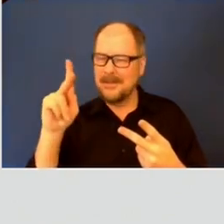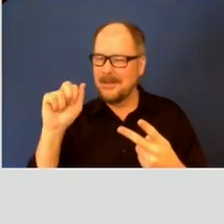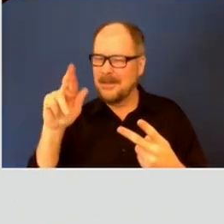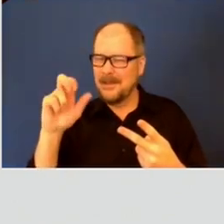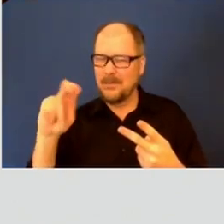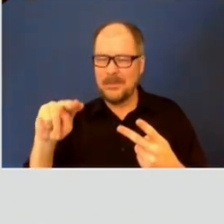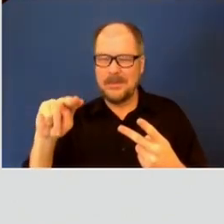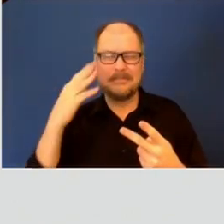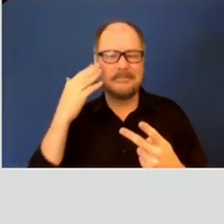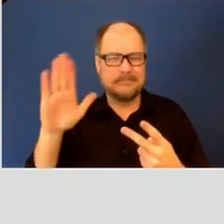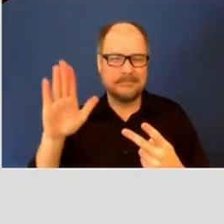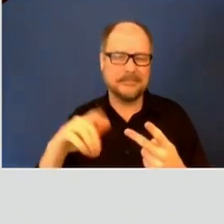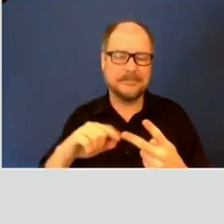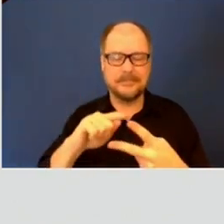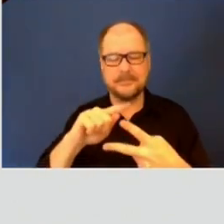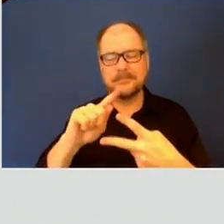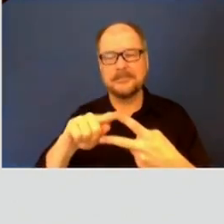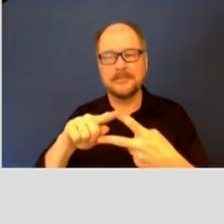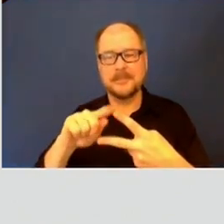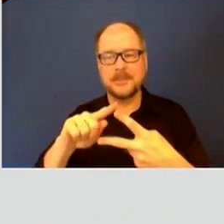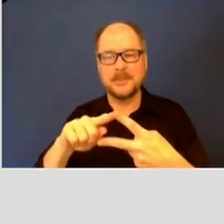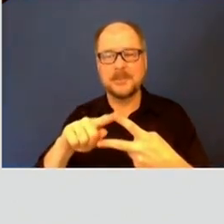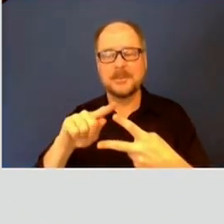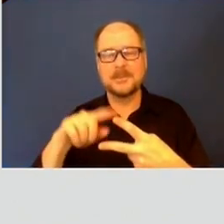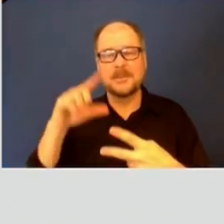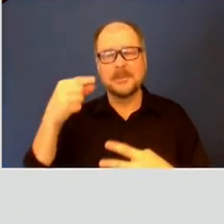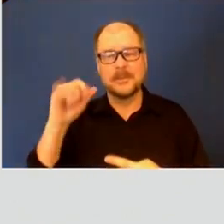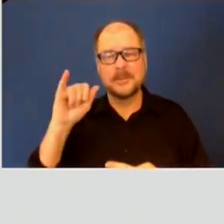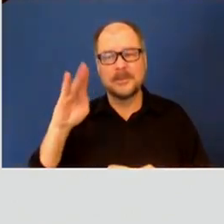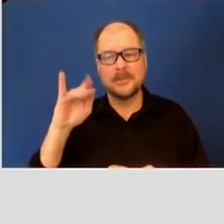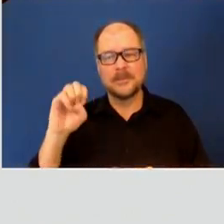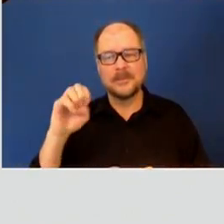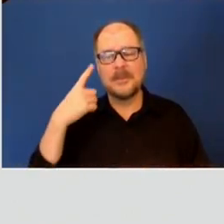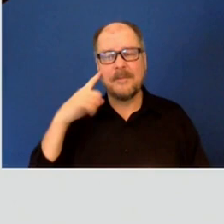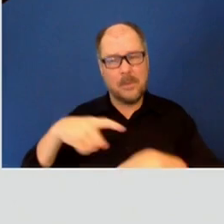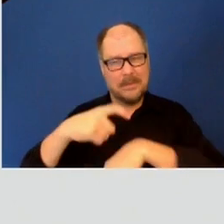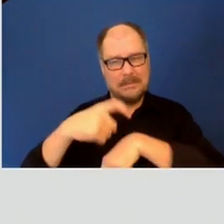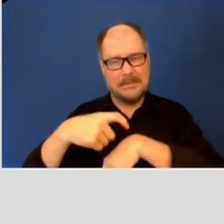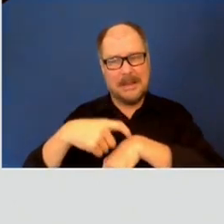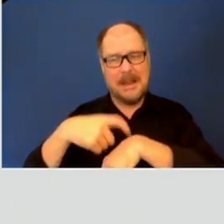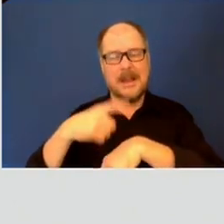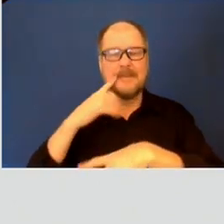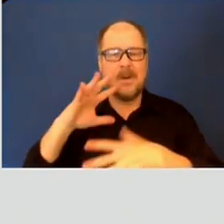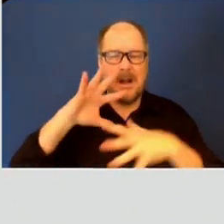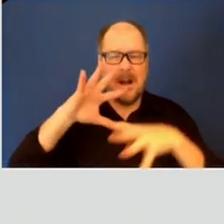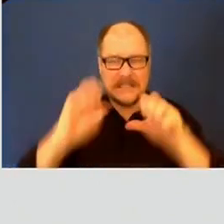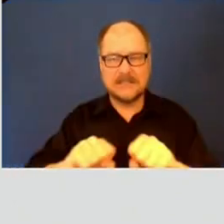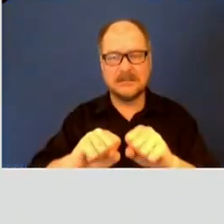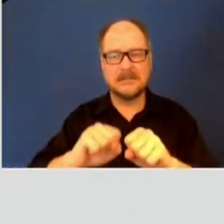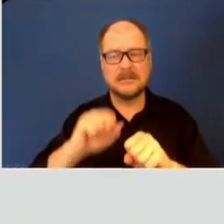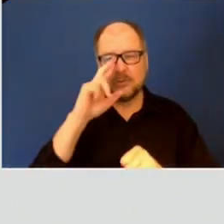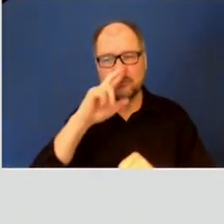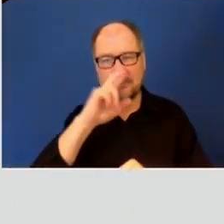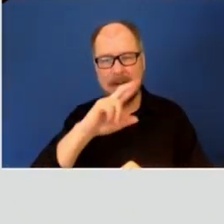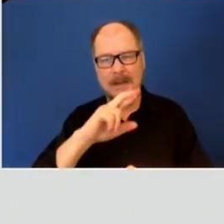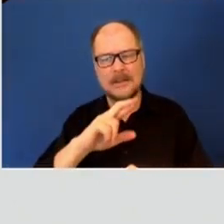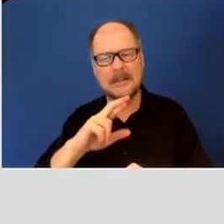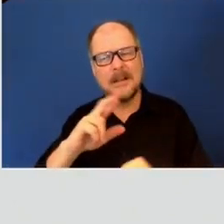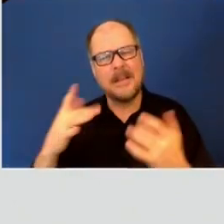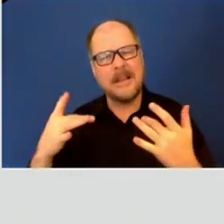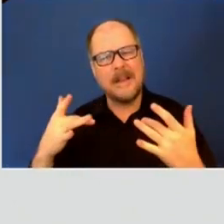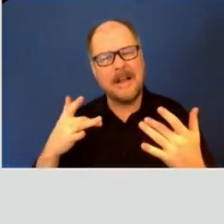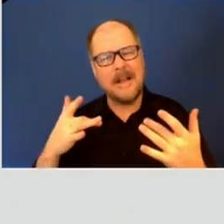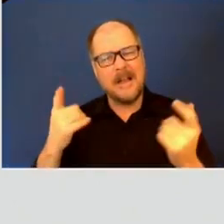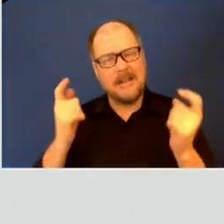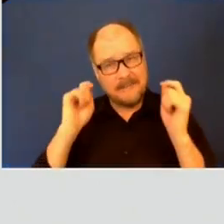ago, but with the, I guess, timely efforts to eradicate these rats, what are your concerns on how quickly they could move